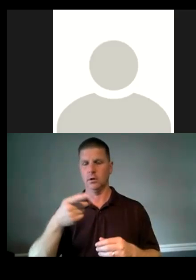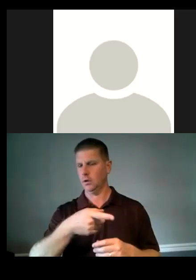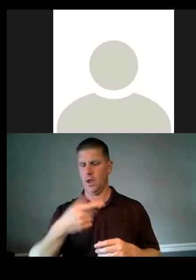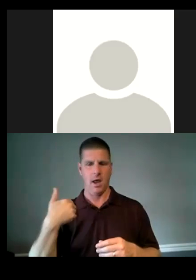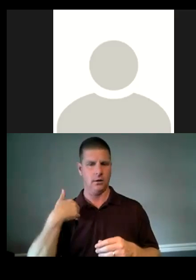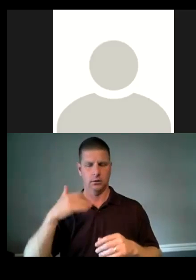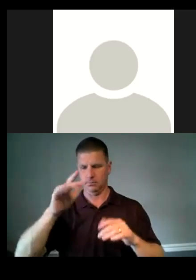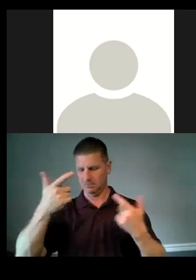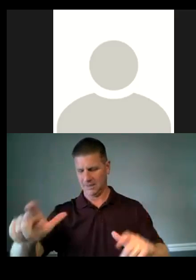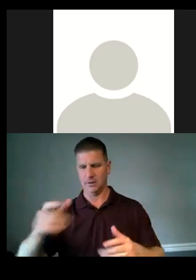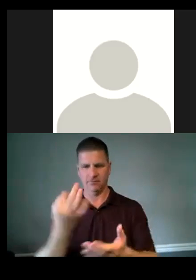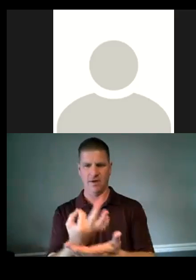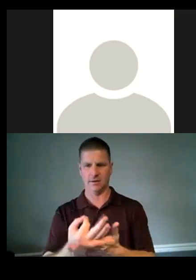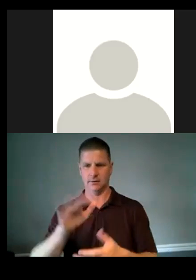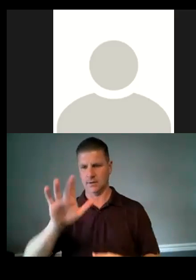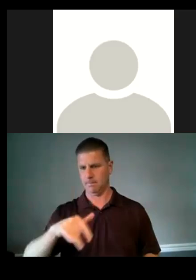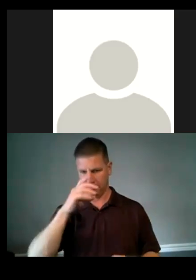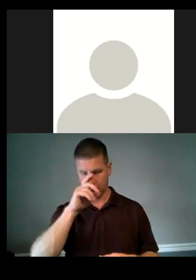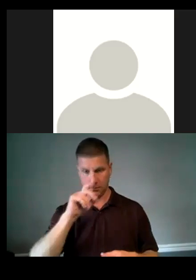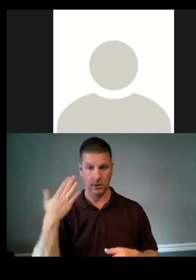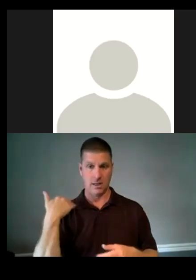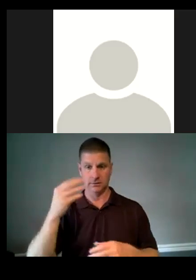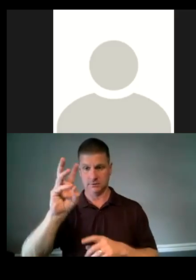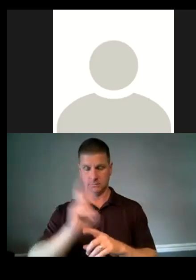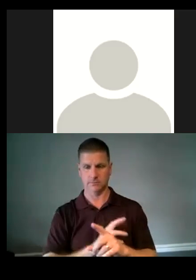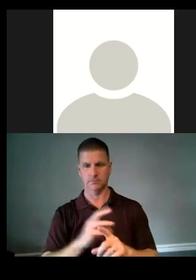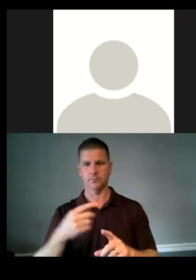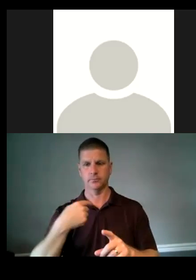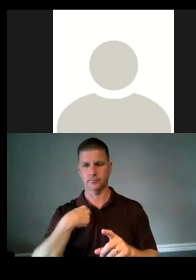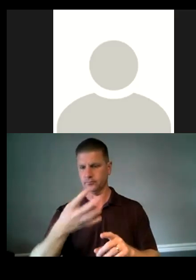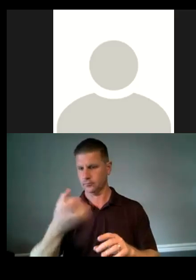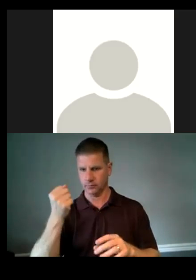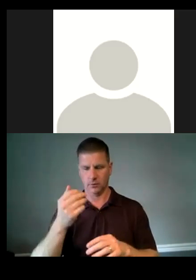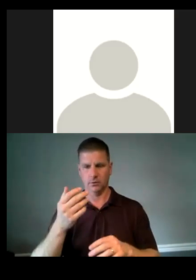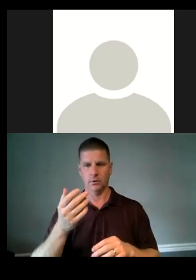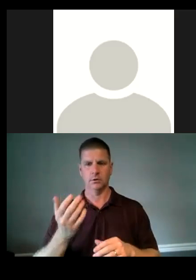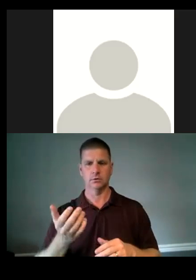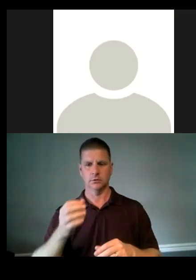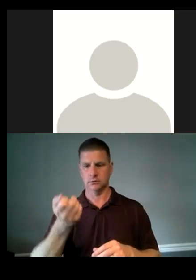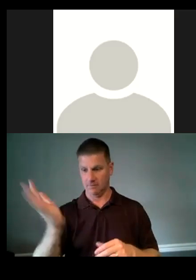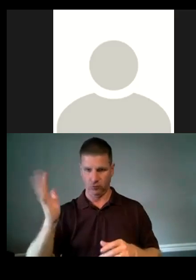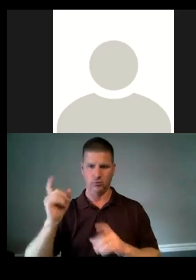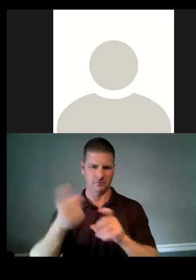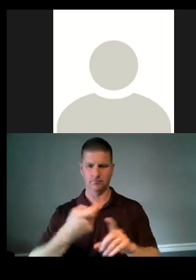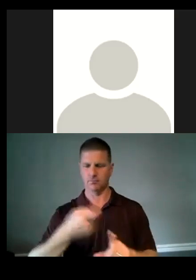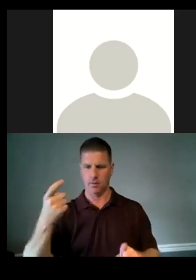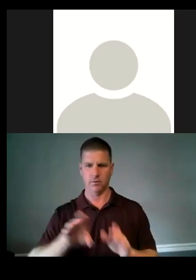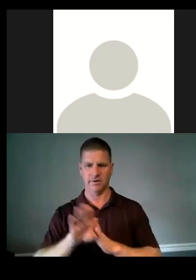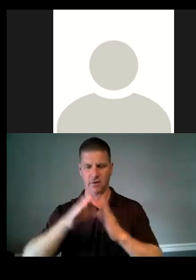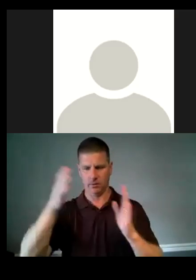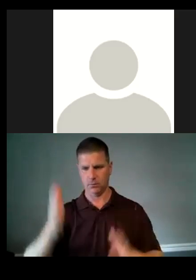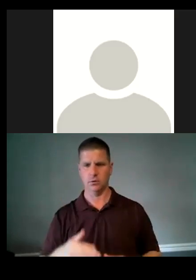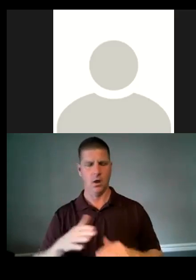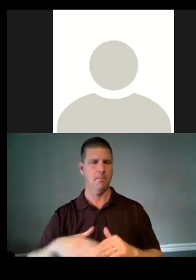gap. Over, over the last six months, uh, we've extracted several concessions from the developer, which go